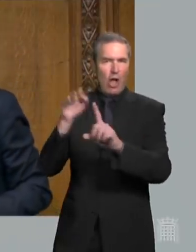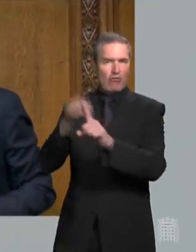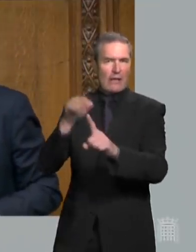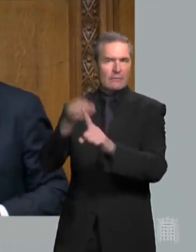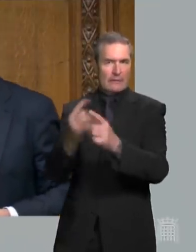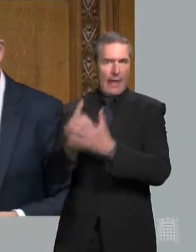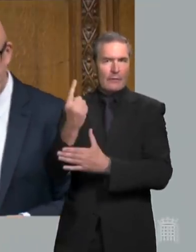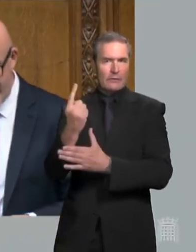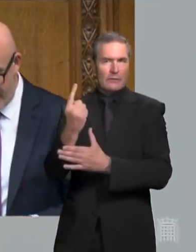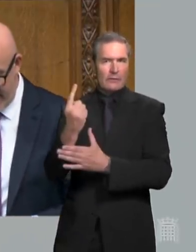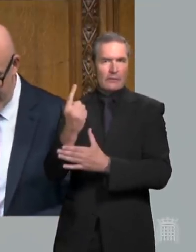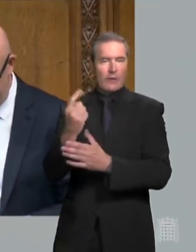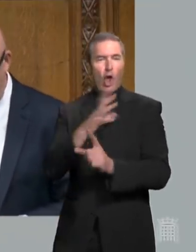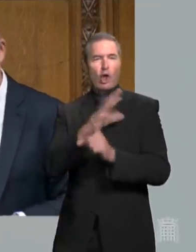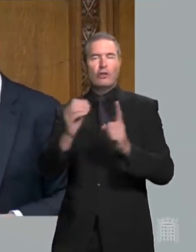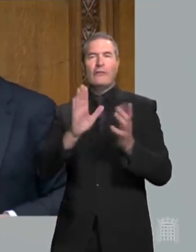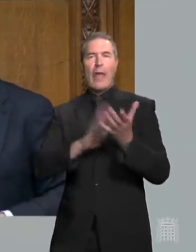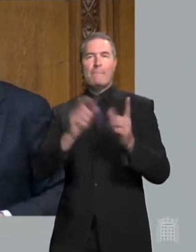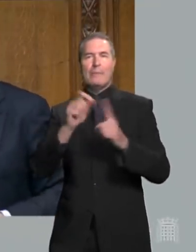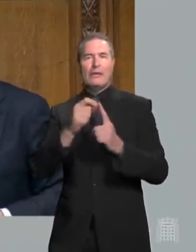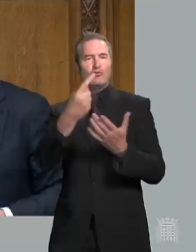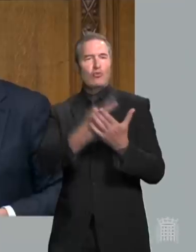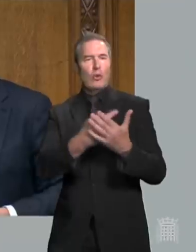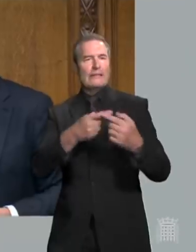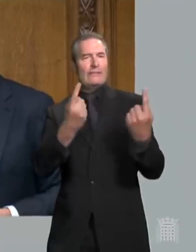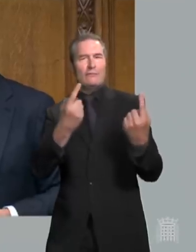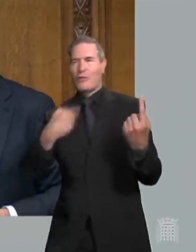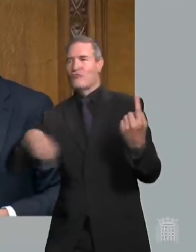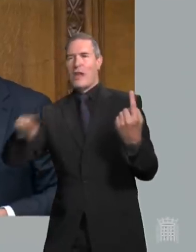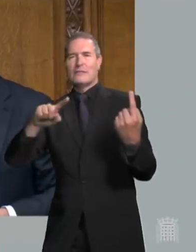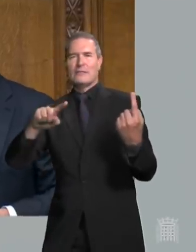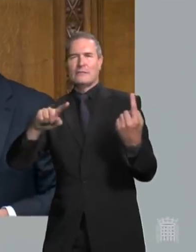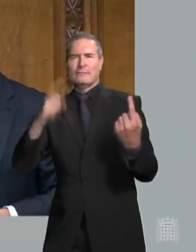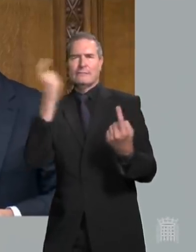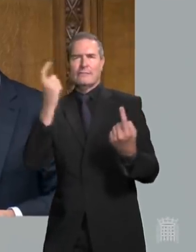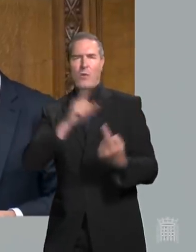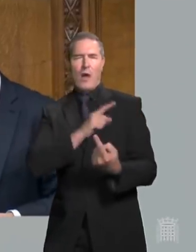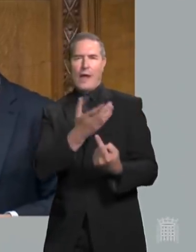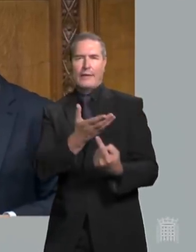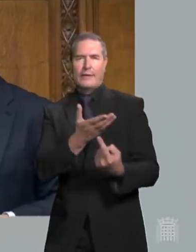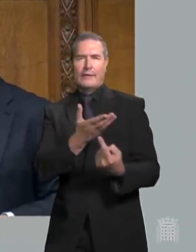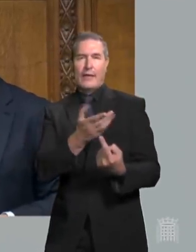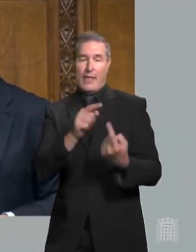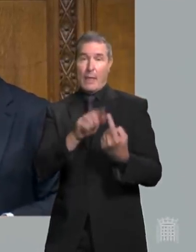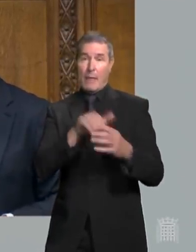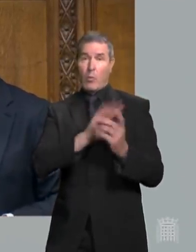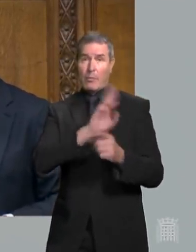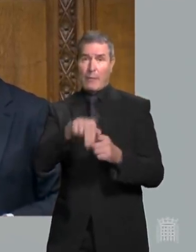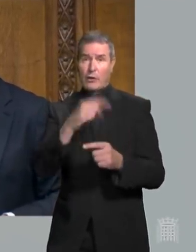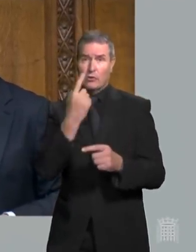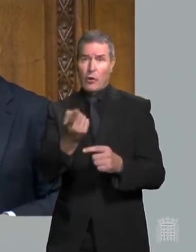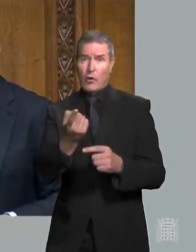why there should be one rule for Conservative MPs and another for the rest of us so therefore will the Prime Minister